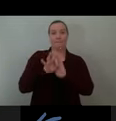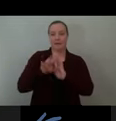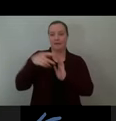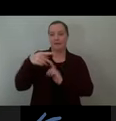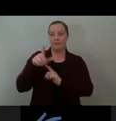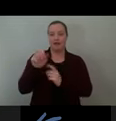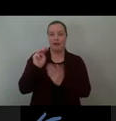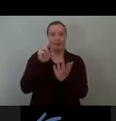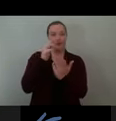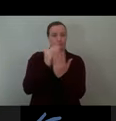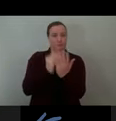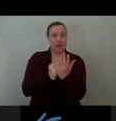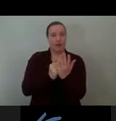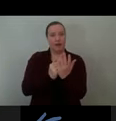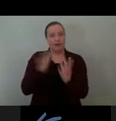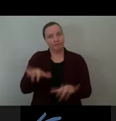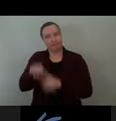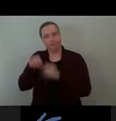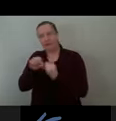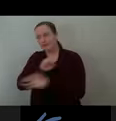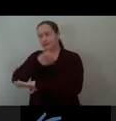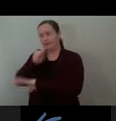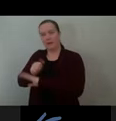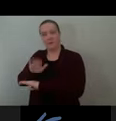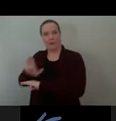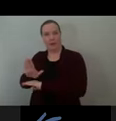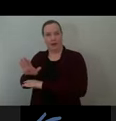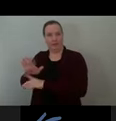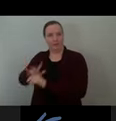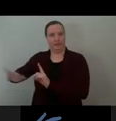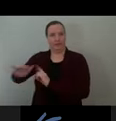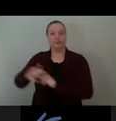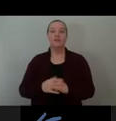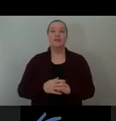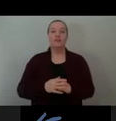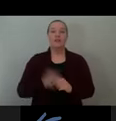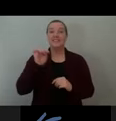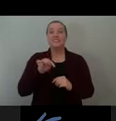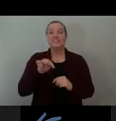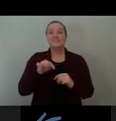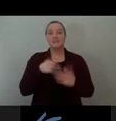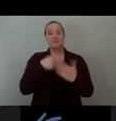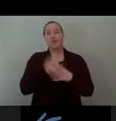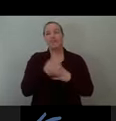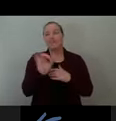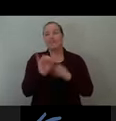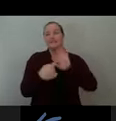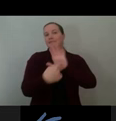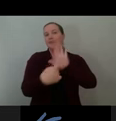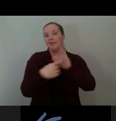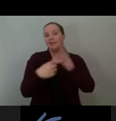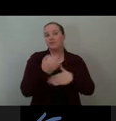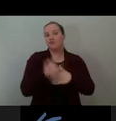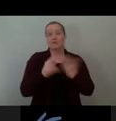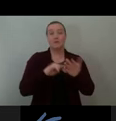The future forest is intended to demonstrate as a sort of demonstration project, which can be easily expanded or replicated, rethinking those